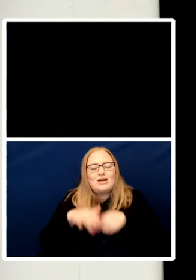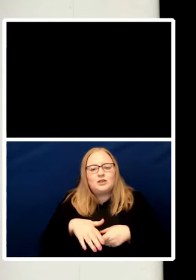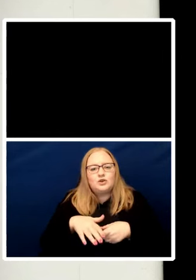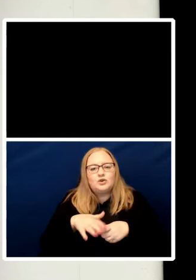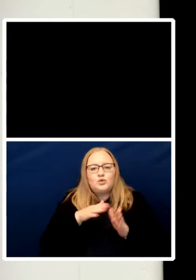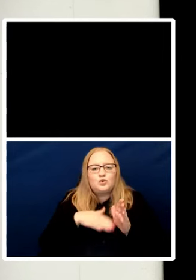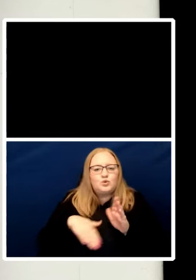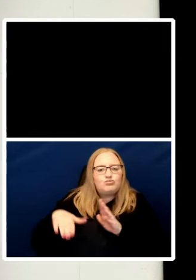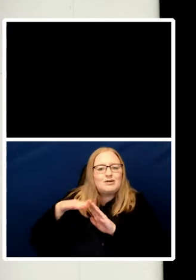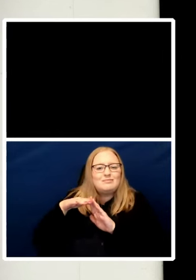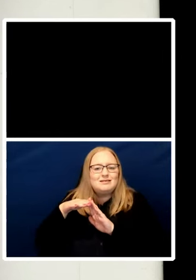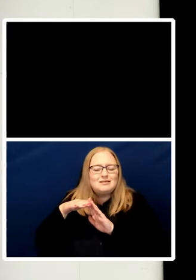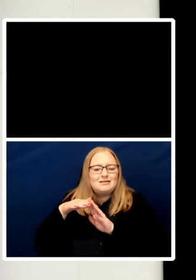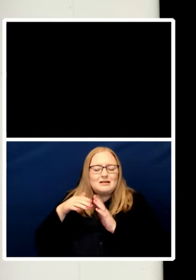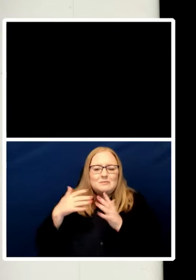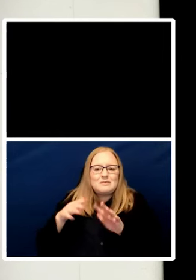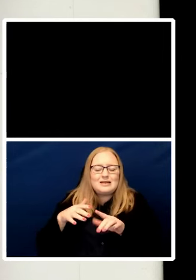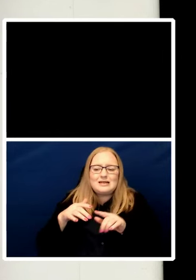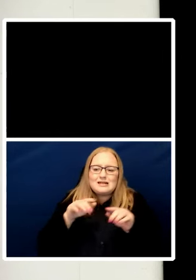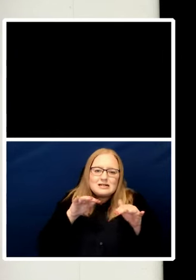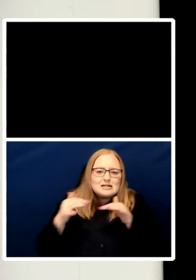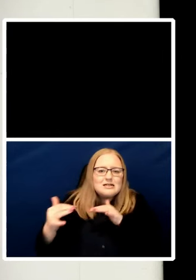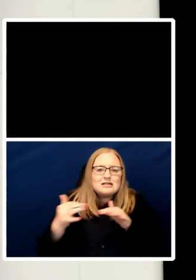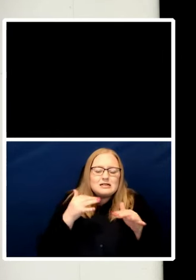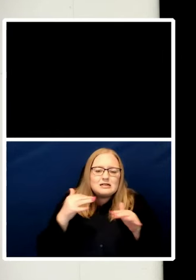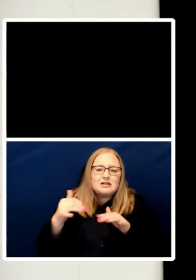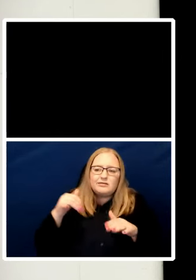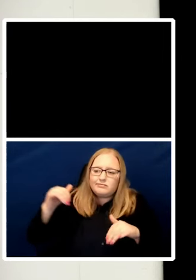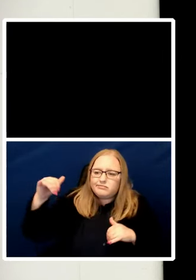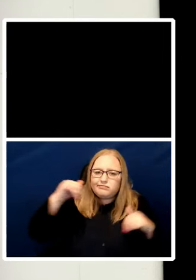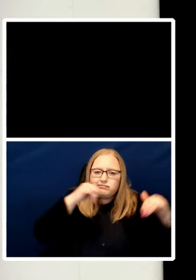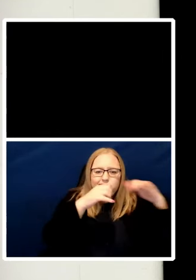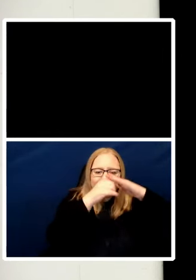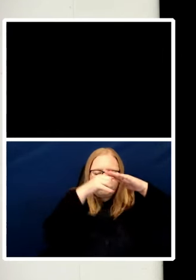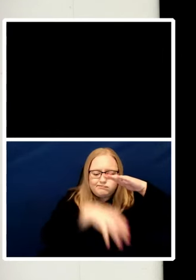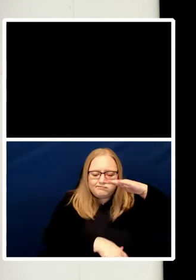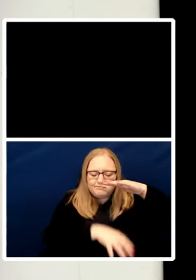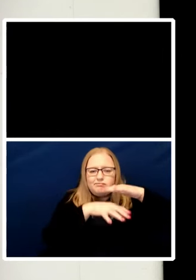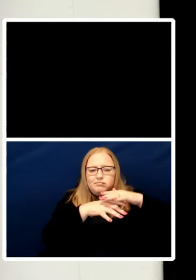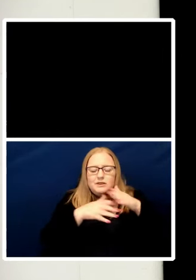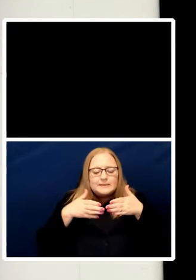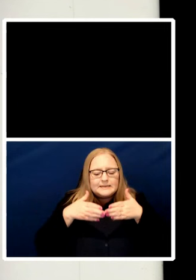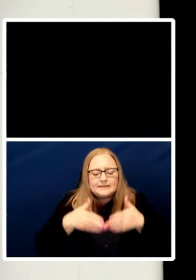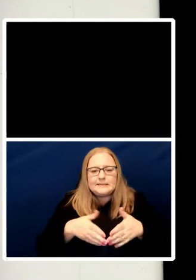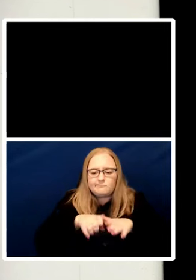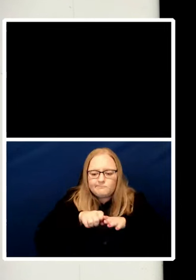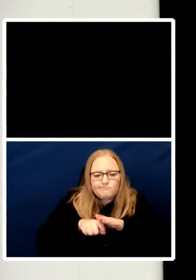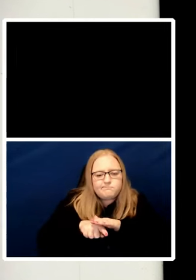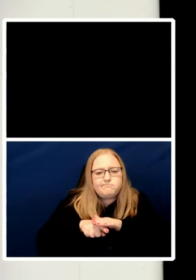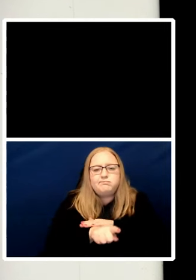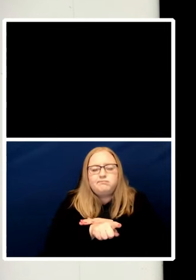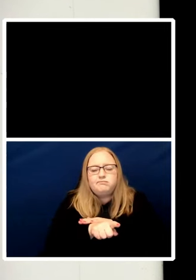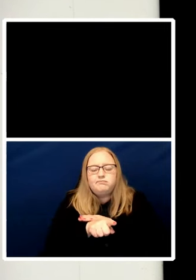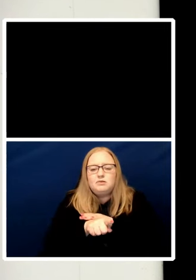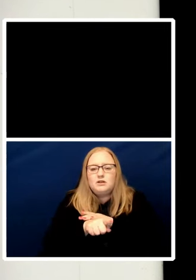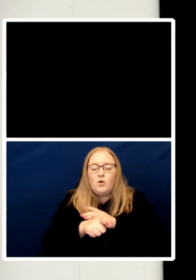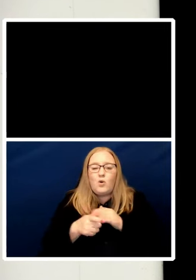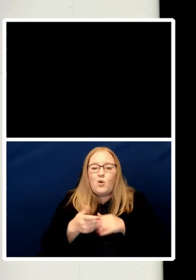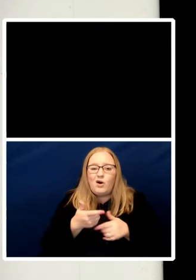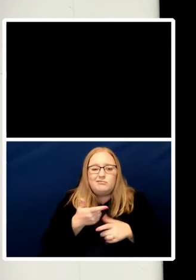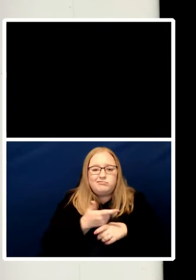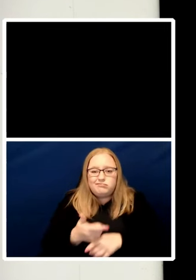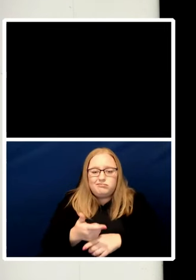air, on land, and on the high seas. If you read the texts quietly,